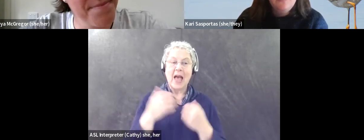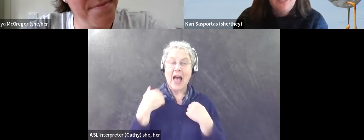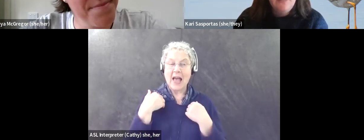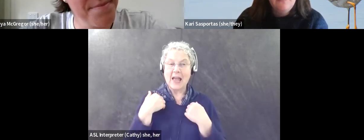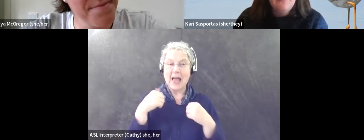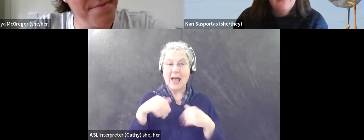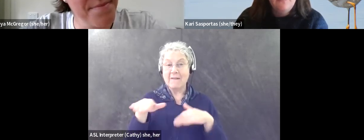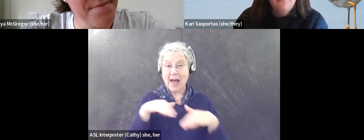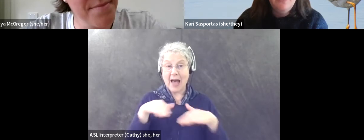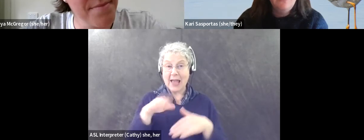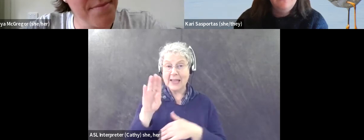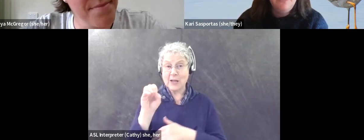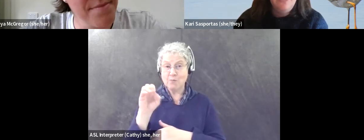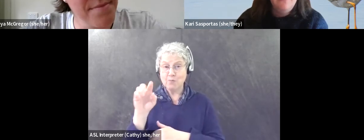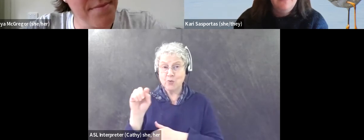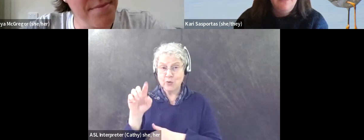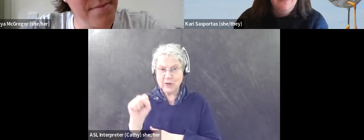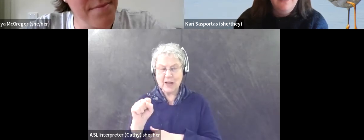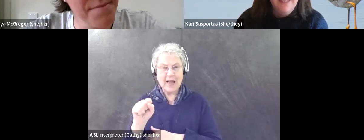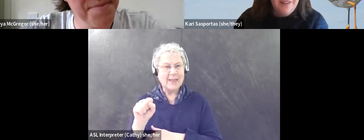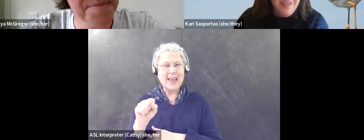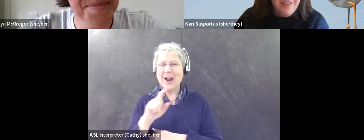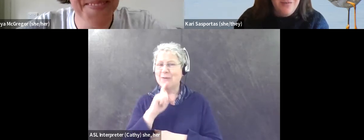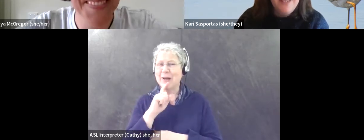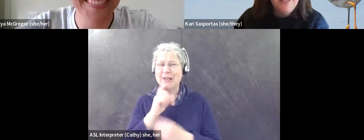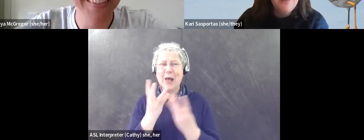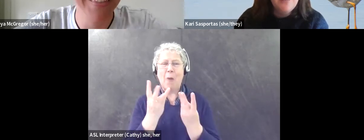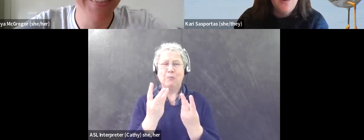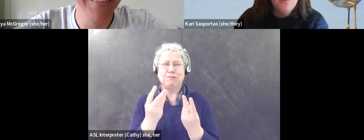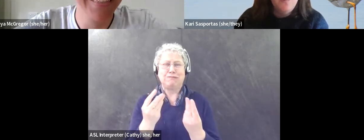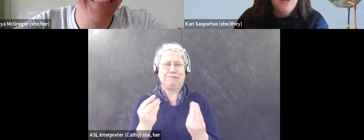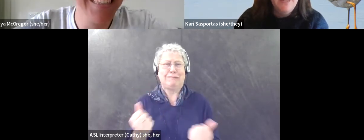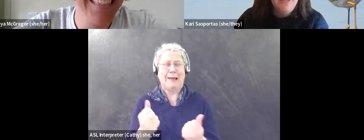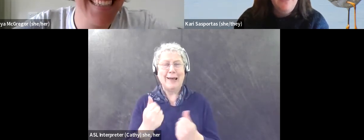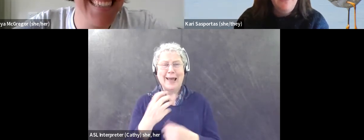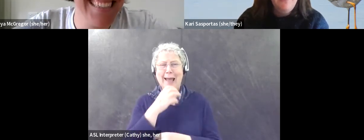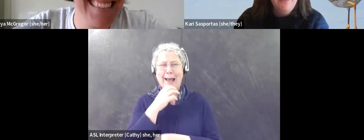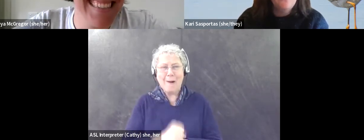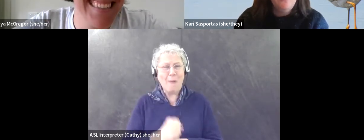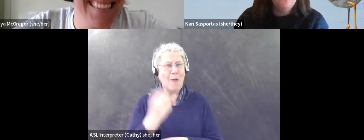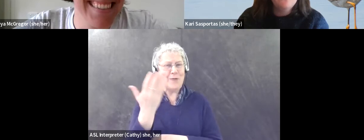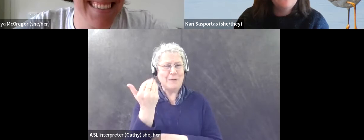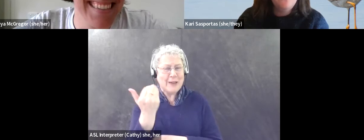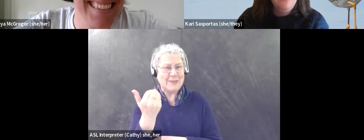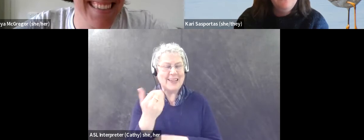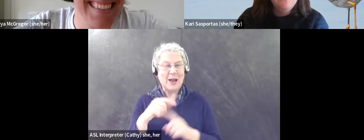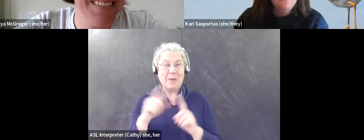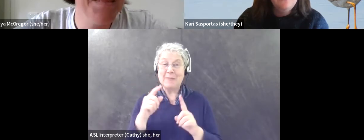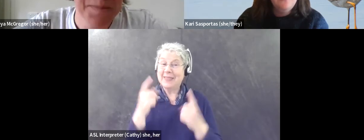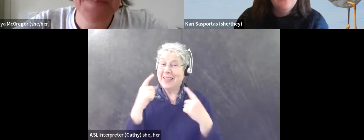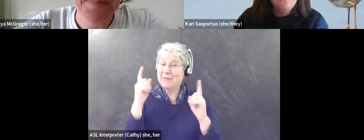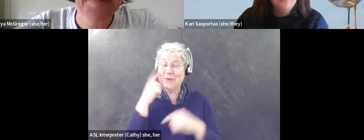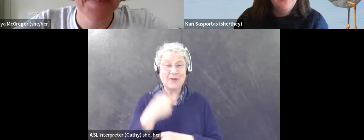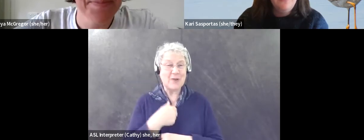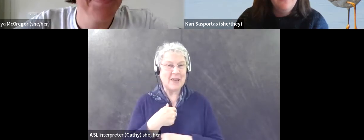boots that are beyond dead and they're like 15 years old, but they're what works for me. And so